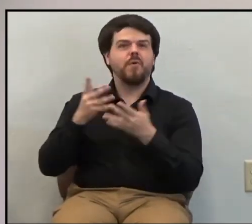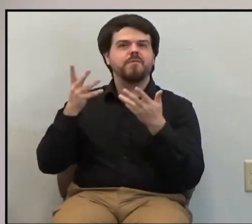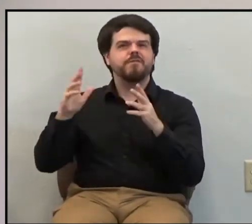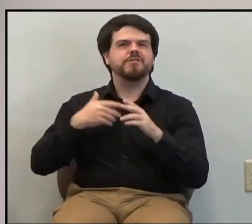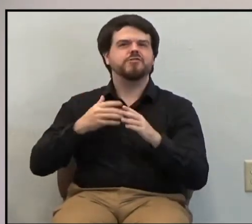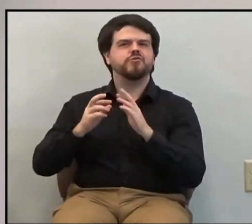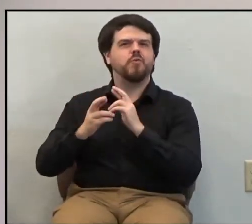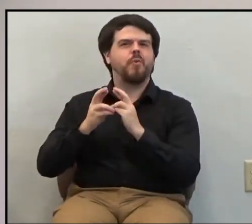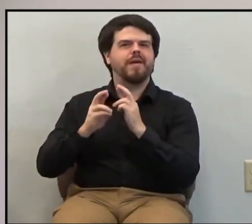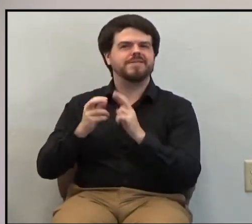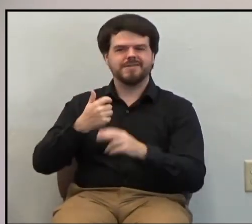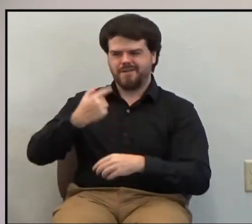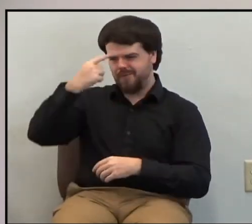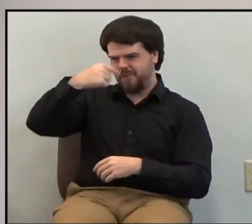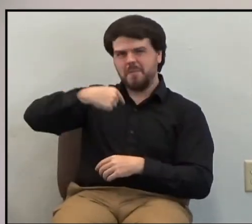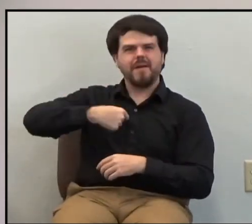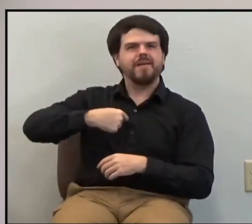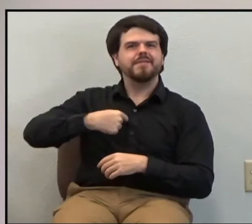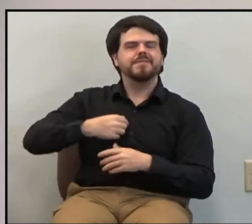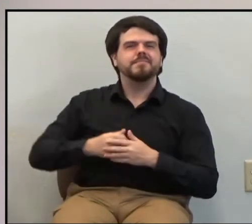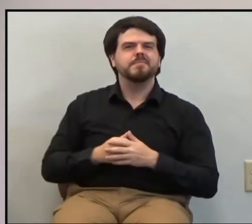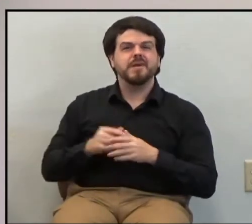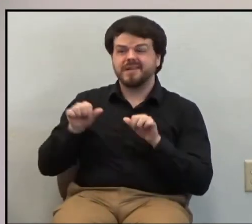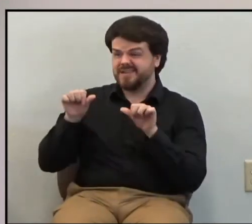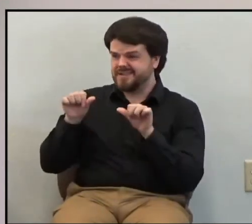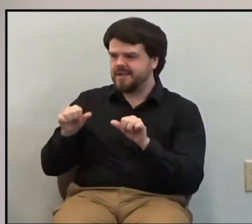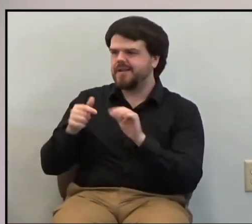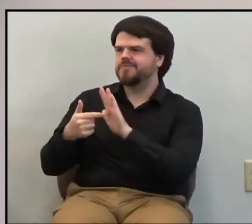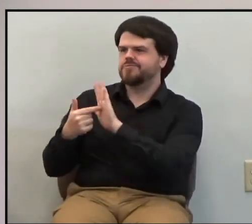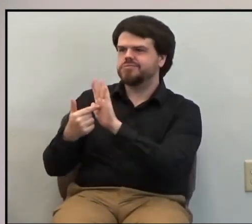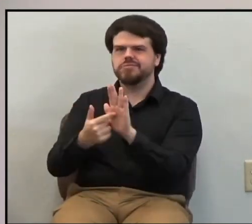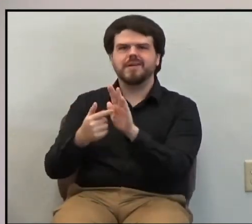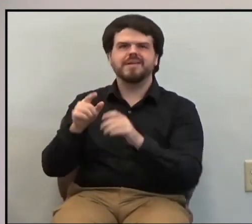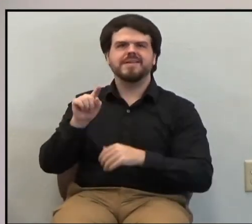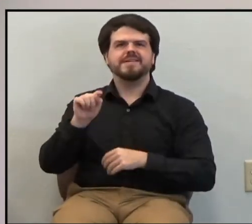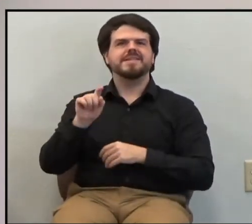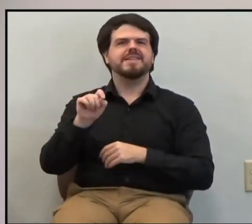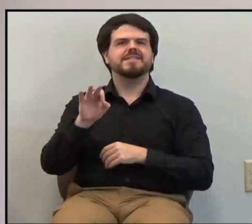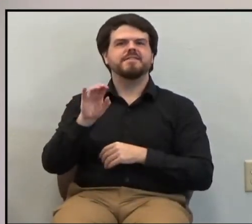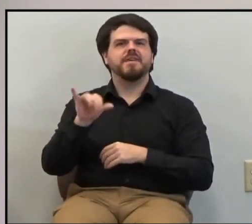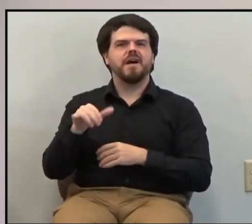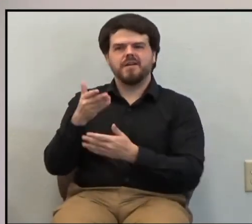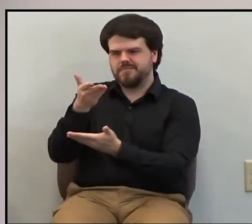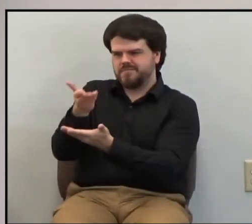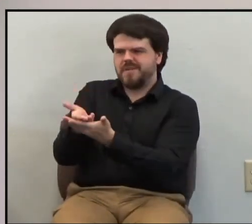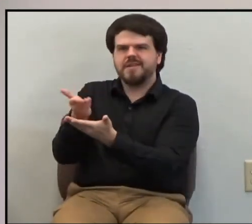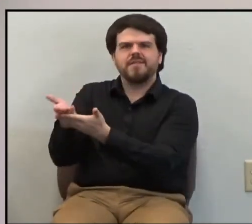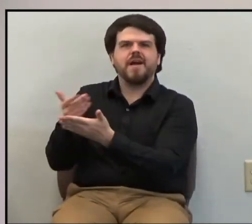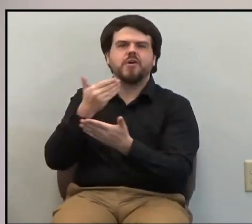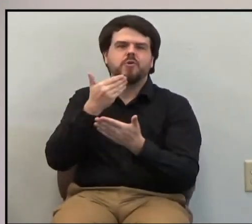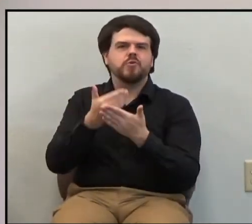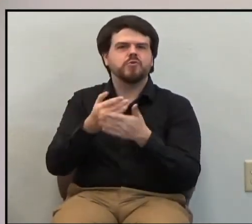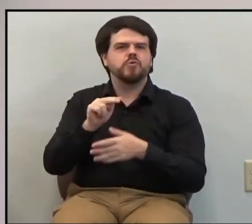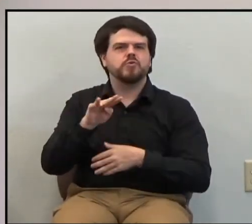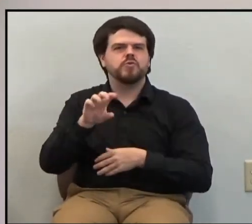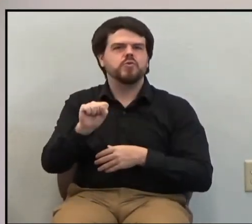Lord Jesus has given me, the task of testifying to the good news of God's grace.